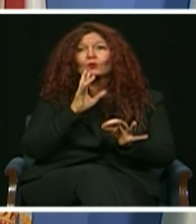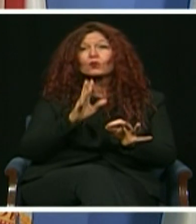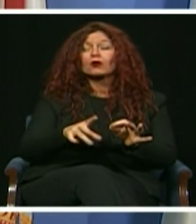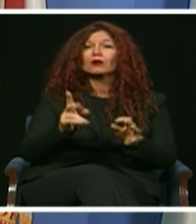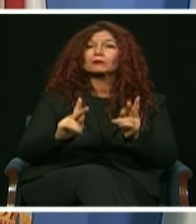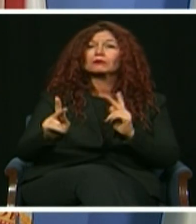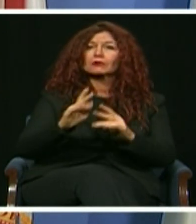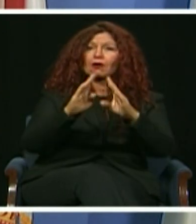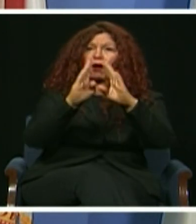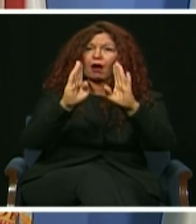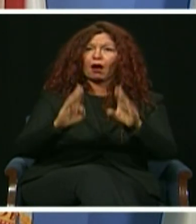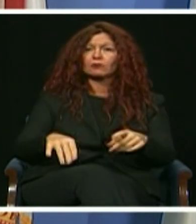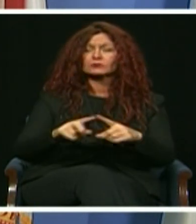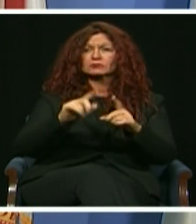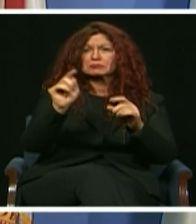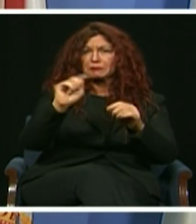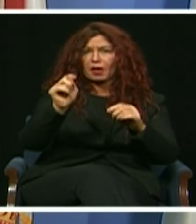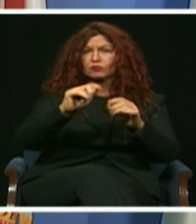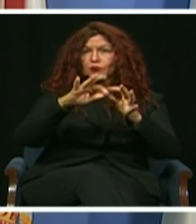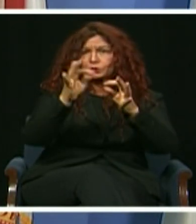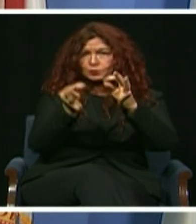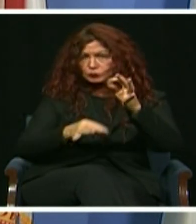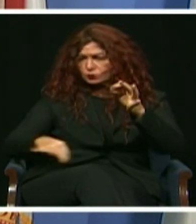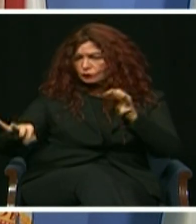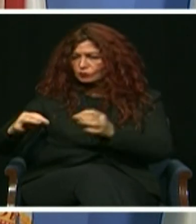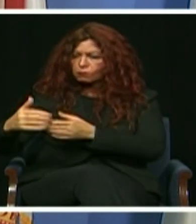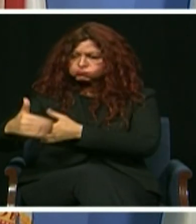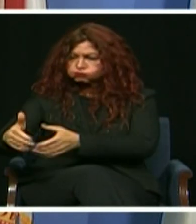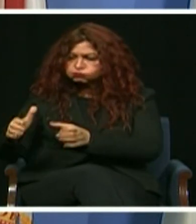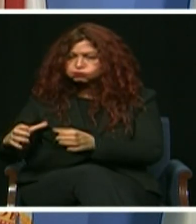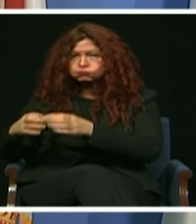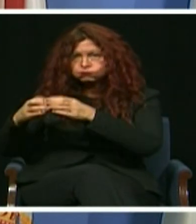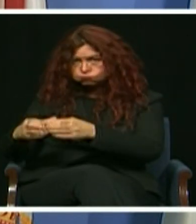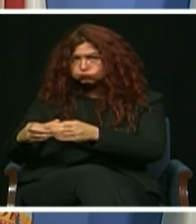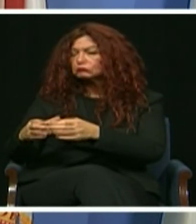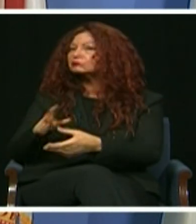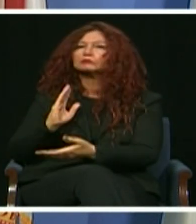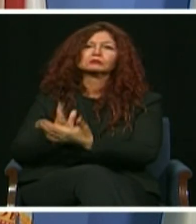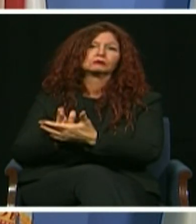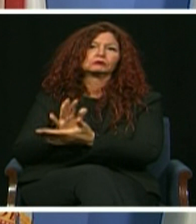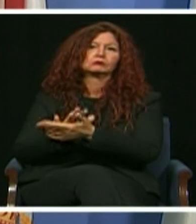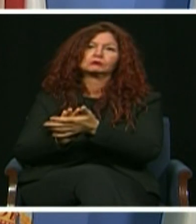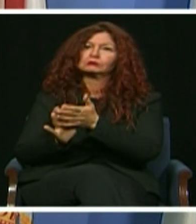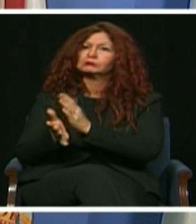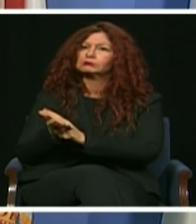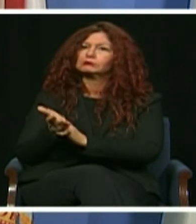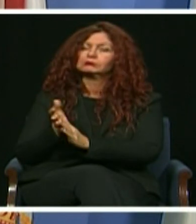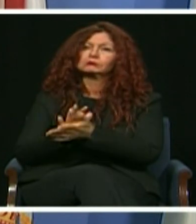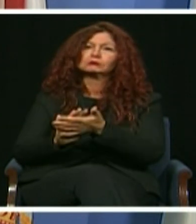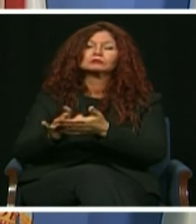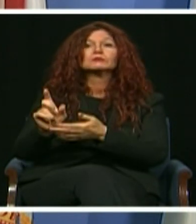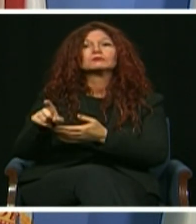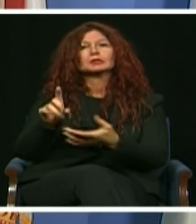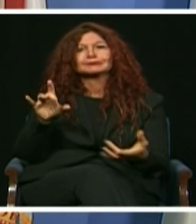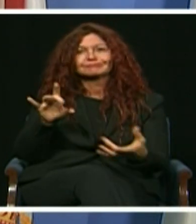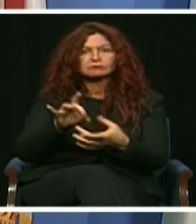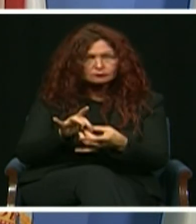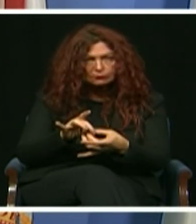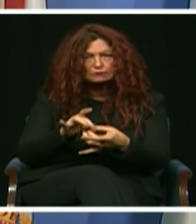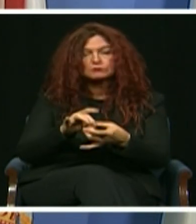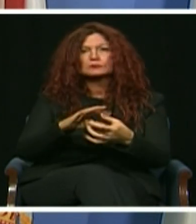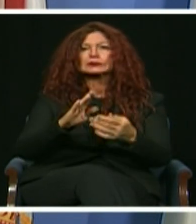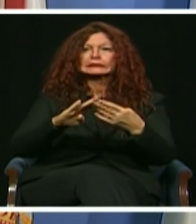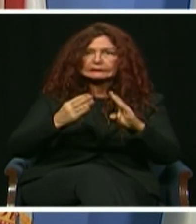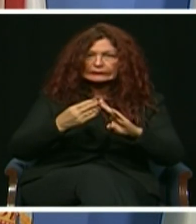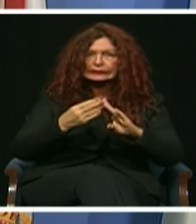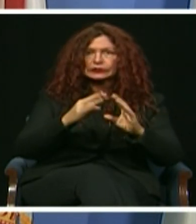of septic tanks, especially in low-lying coastal areas suffering from chronic flooding, and connect those properties to our sanitary sewer